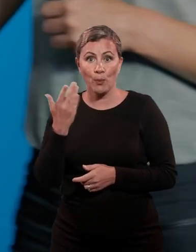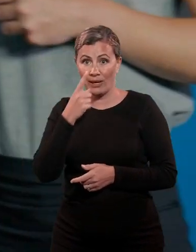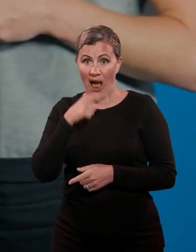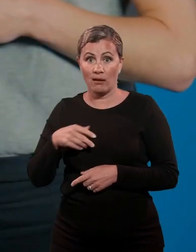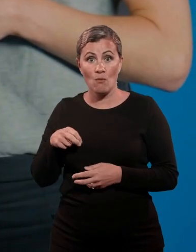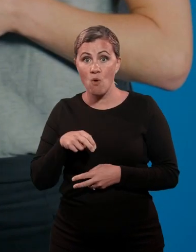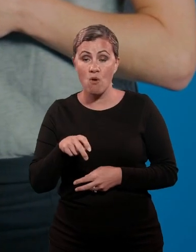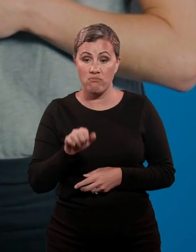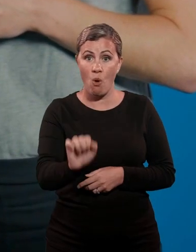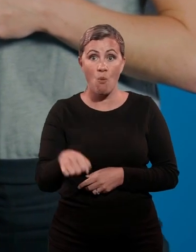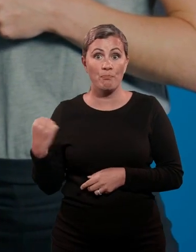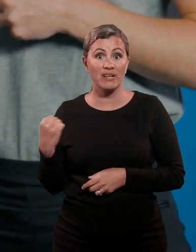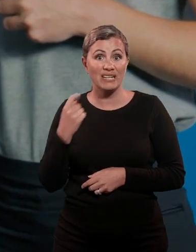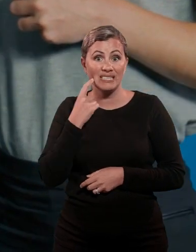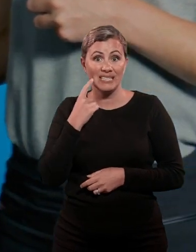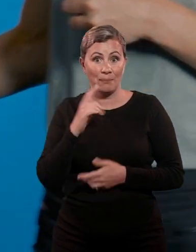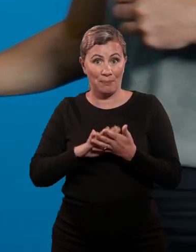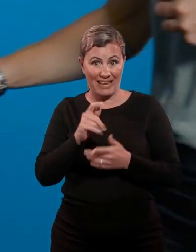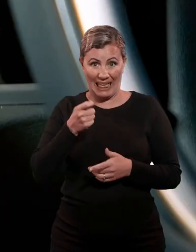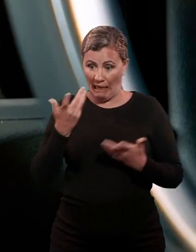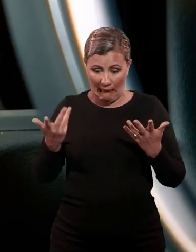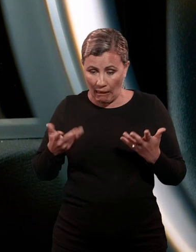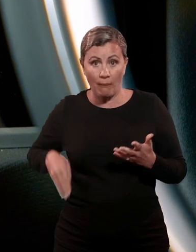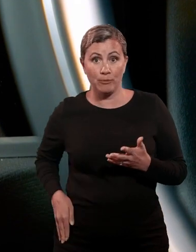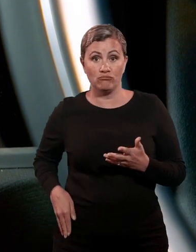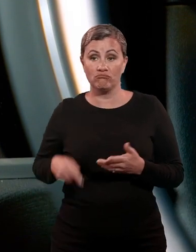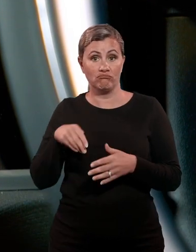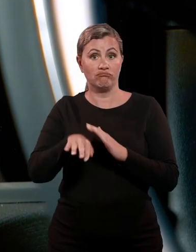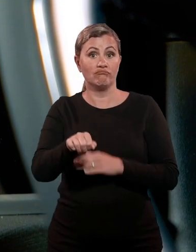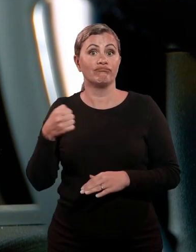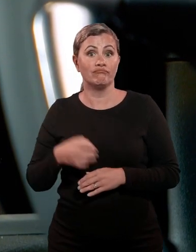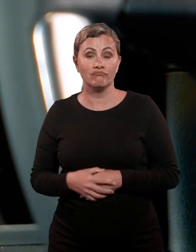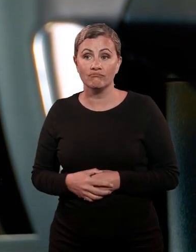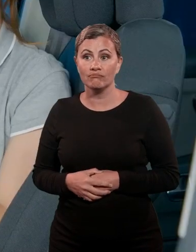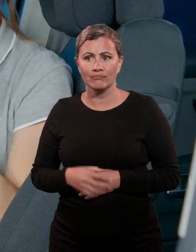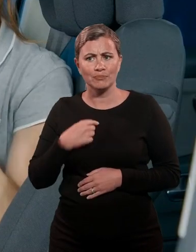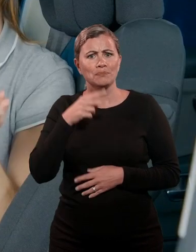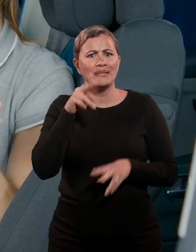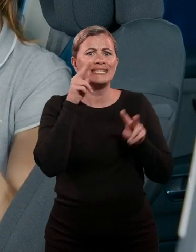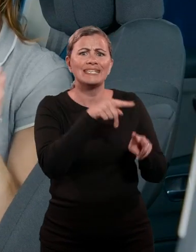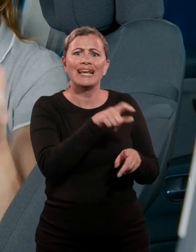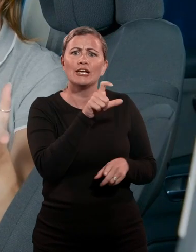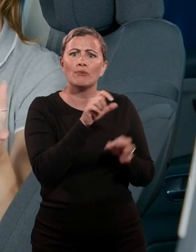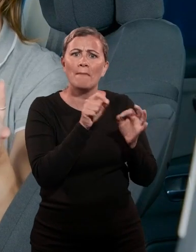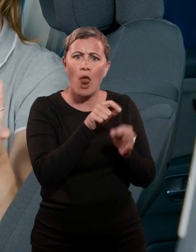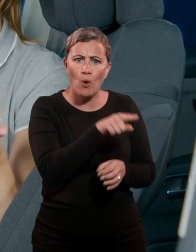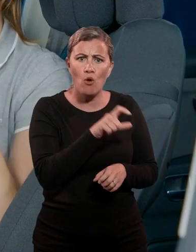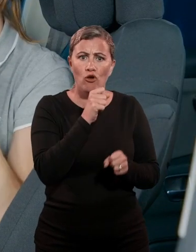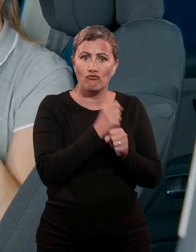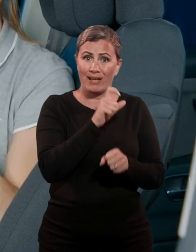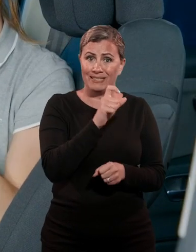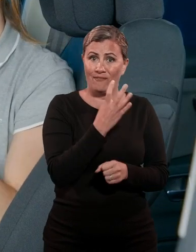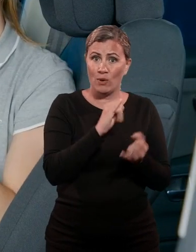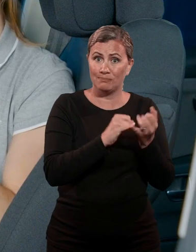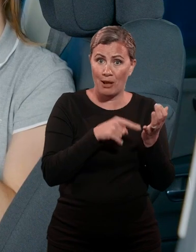keyless entry and start, so again access is made easy when you can't easily get to your keys. Just as we saw on Citroen Berlingo,